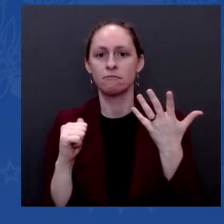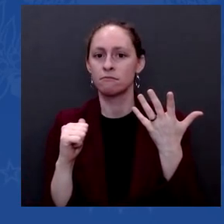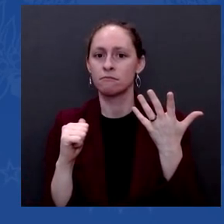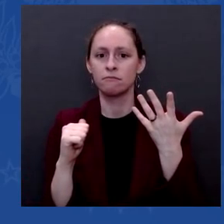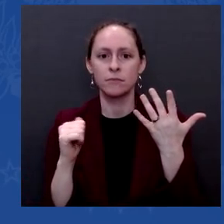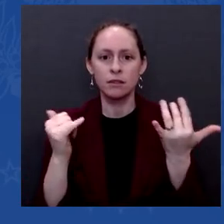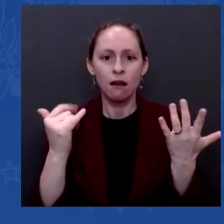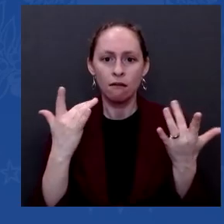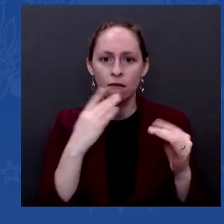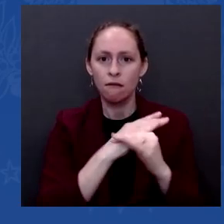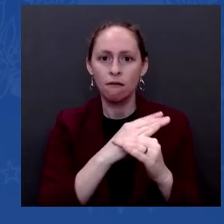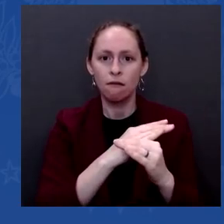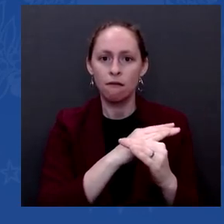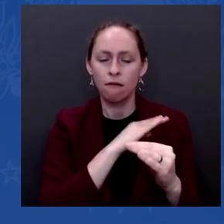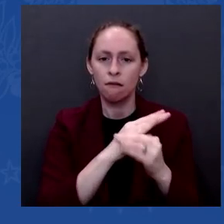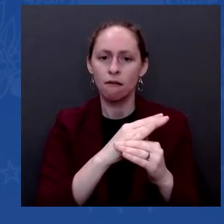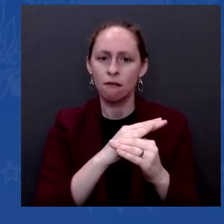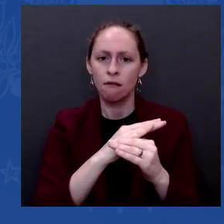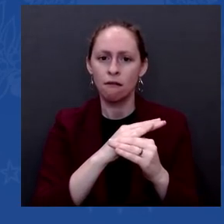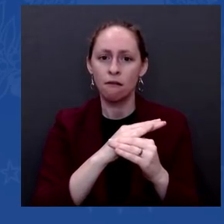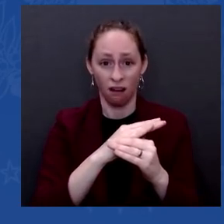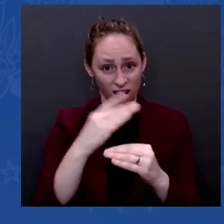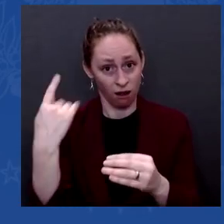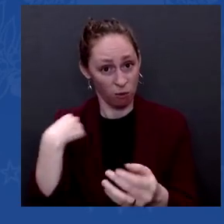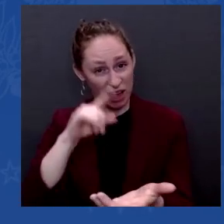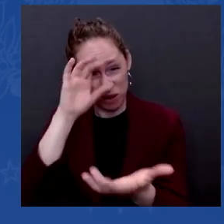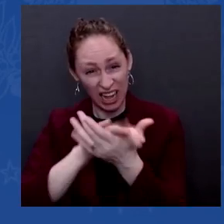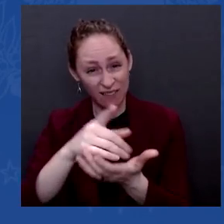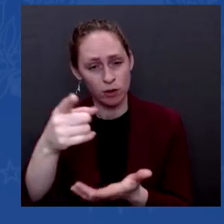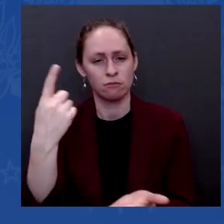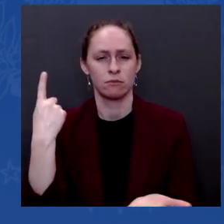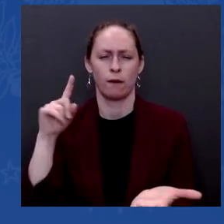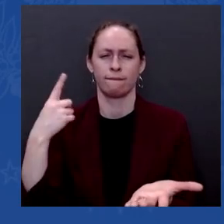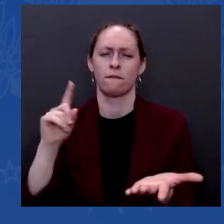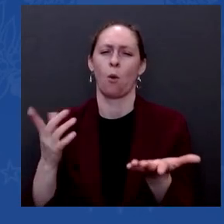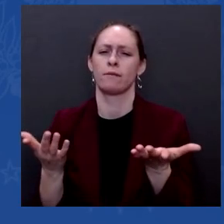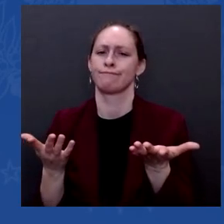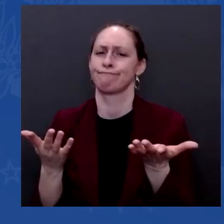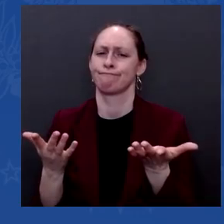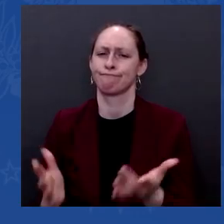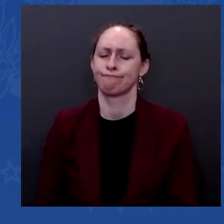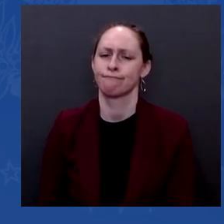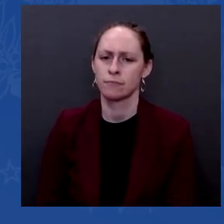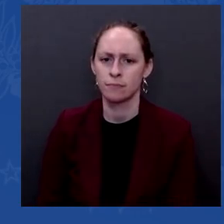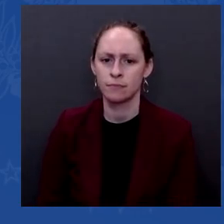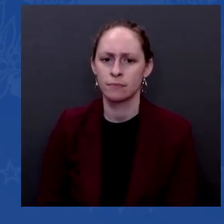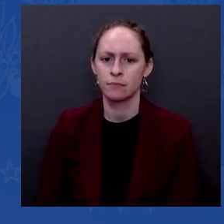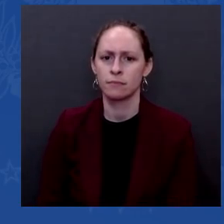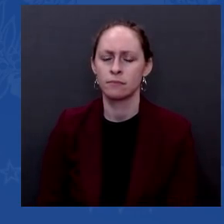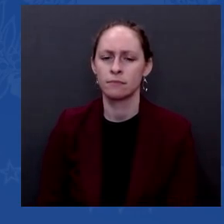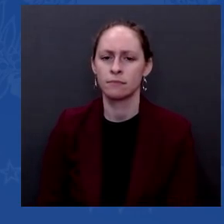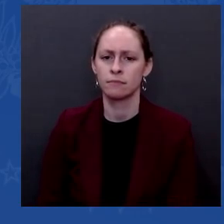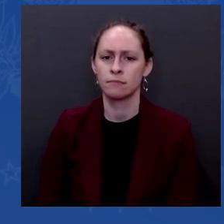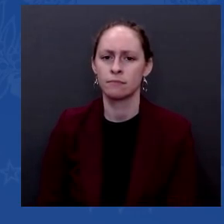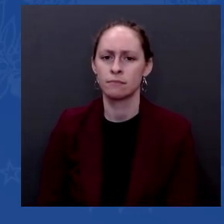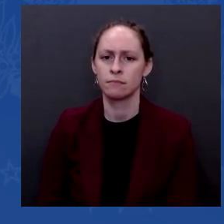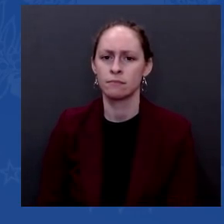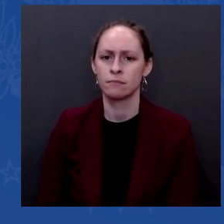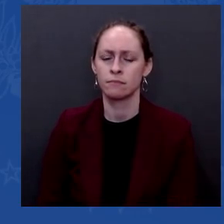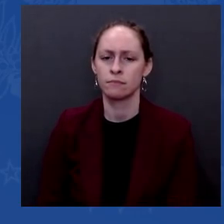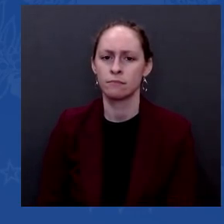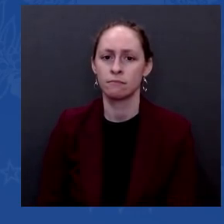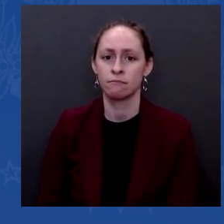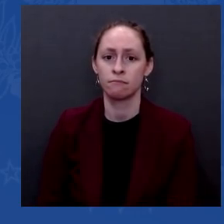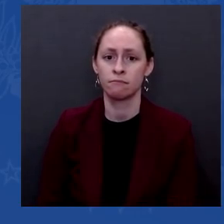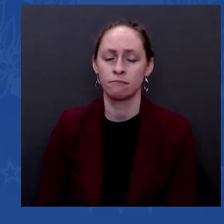time around? Can you think of any other president's done as much in one year? Name one for me. I'm asking you. I'm